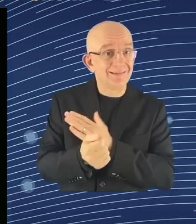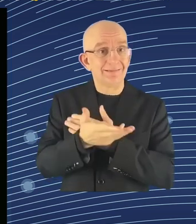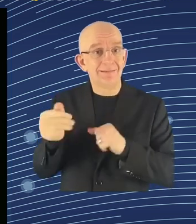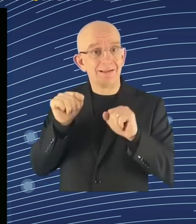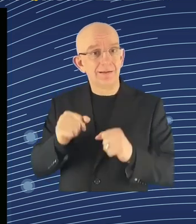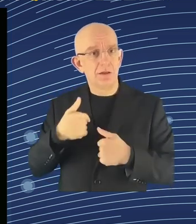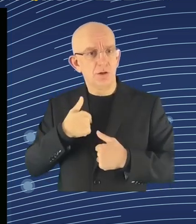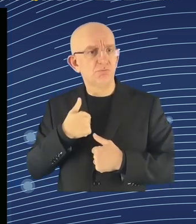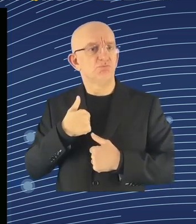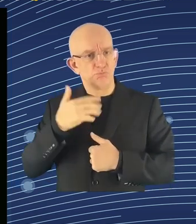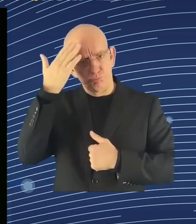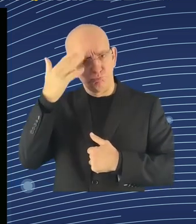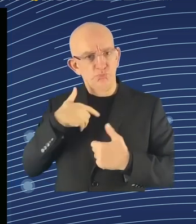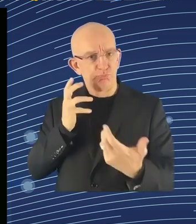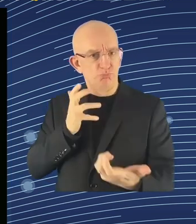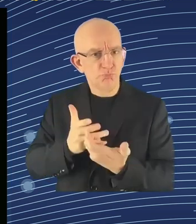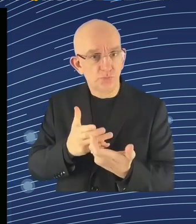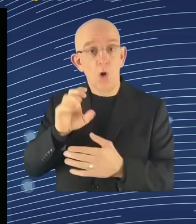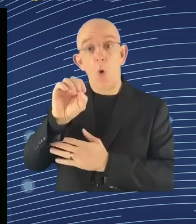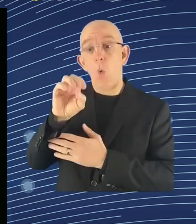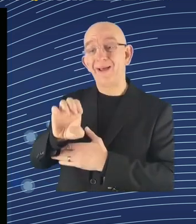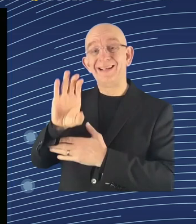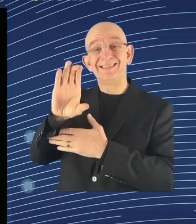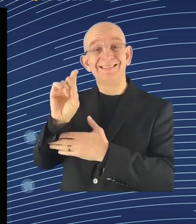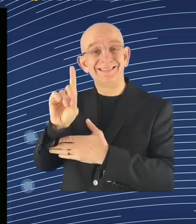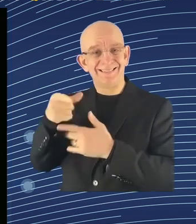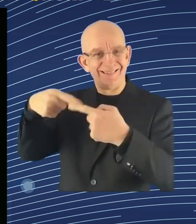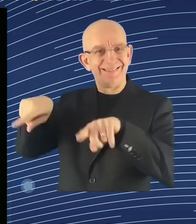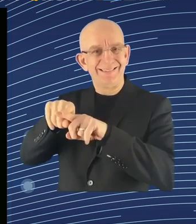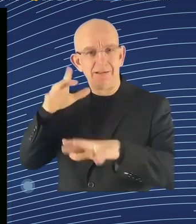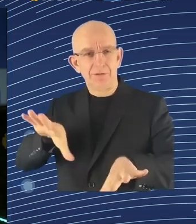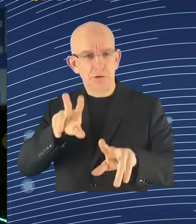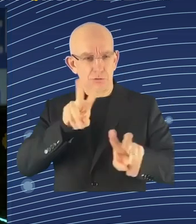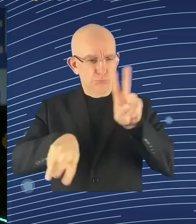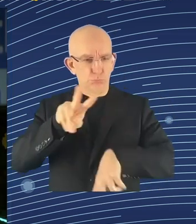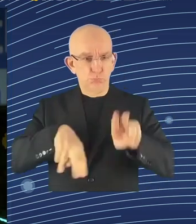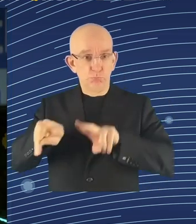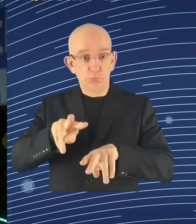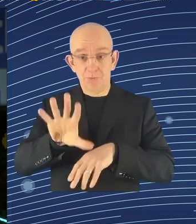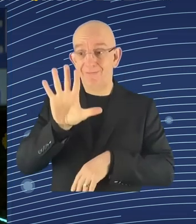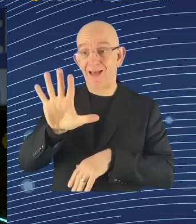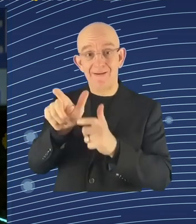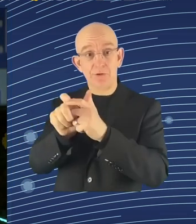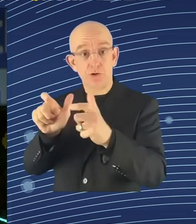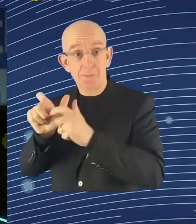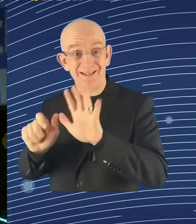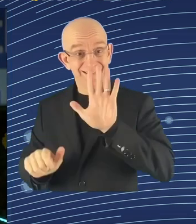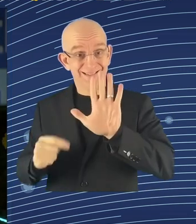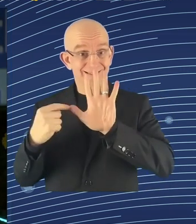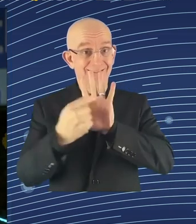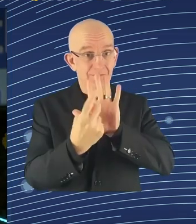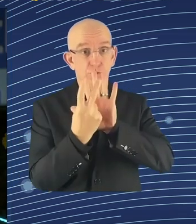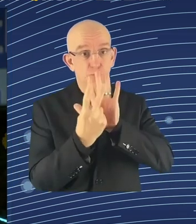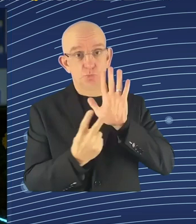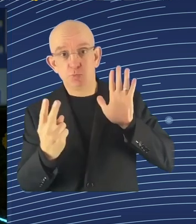the relevant skills, and it is a true barrier to the introduction and the use of AI. That's why the European Year of Skills, which we are still